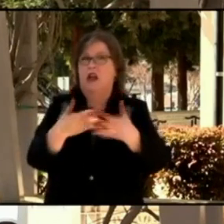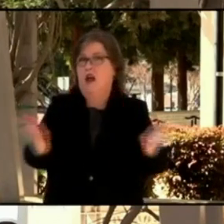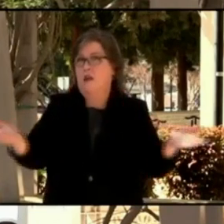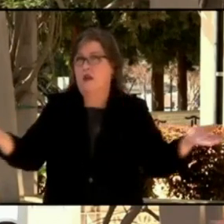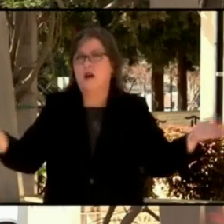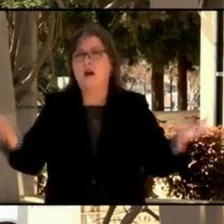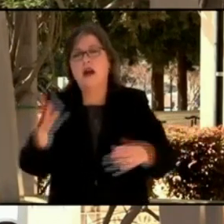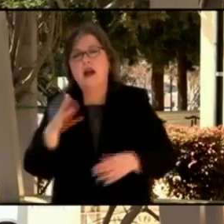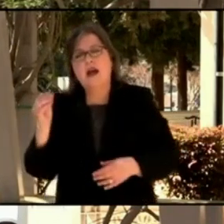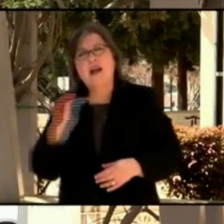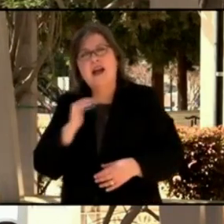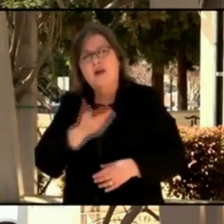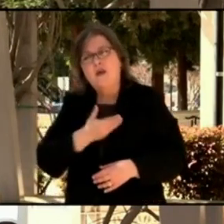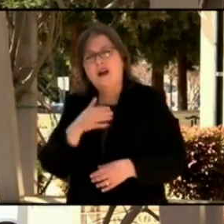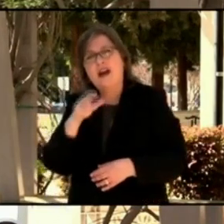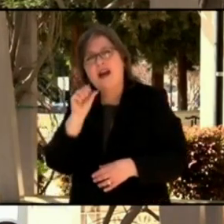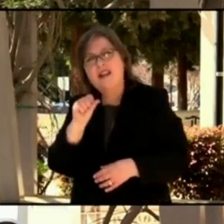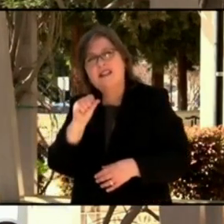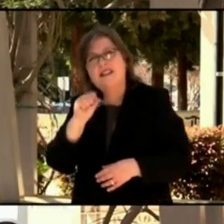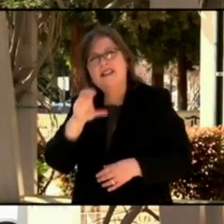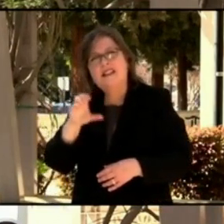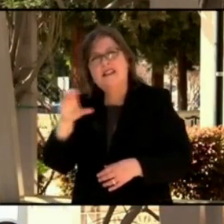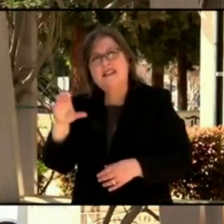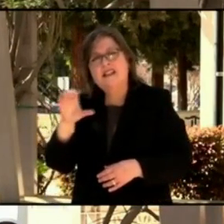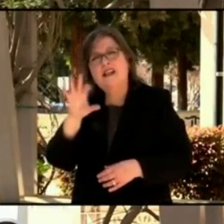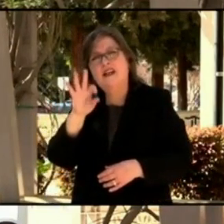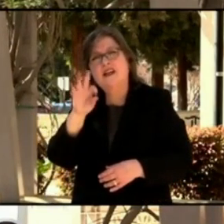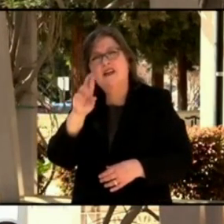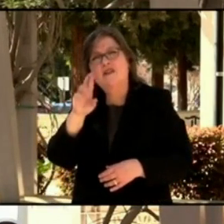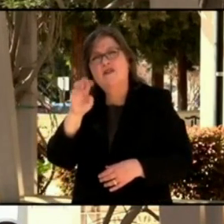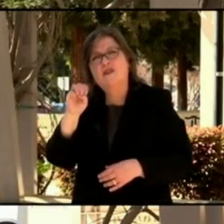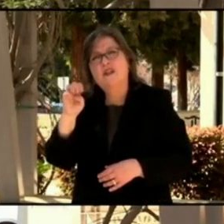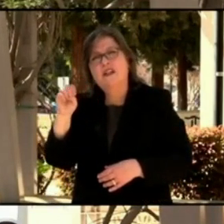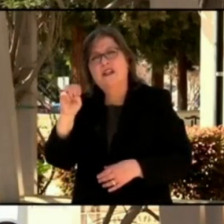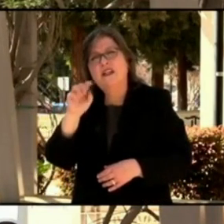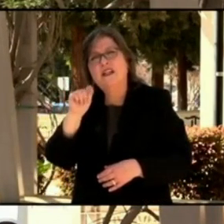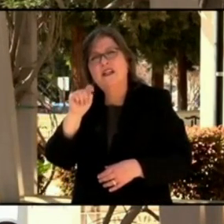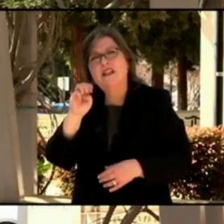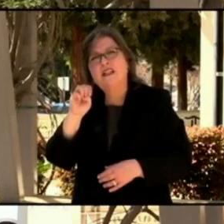sccfreetest.org and find out where you can get tested.